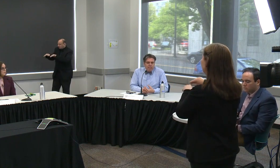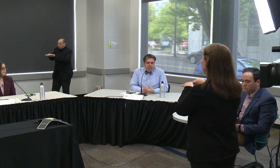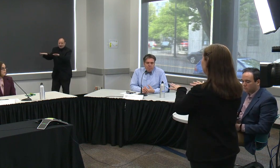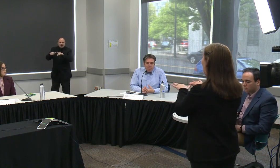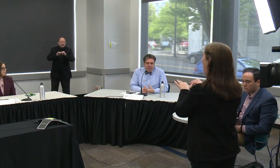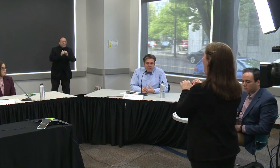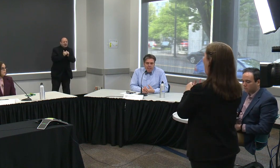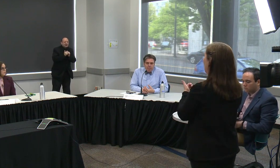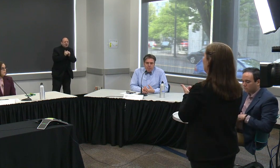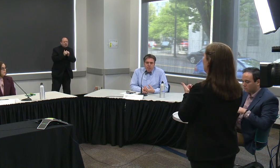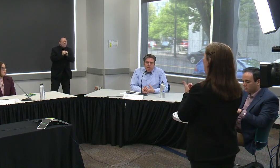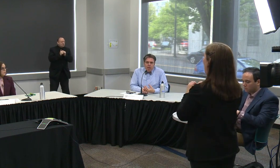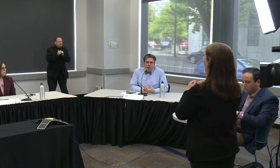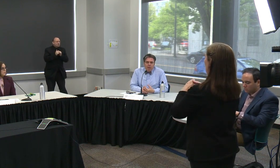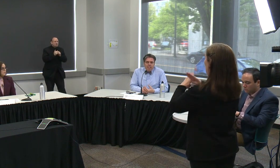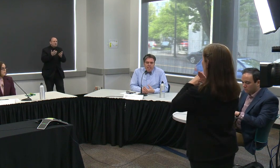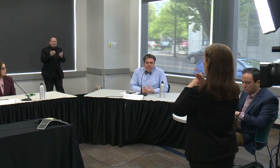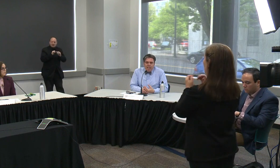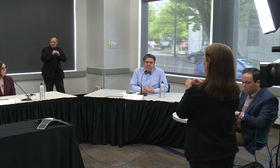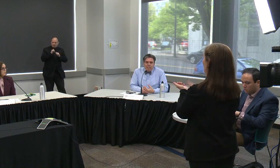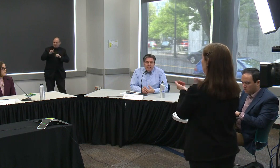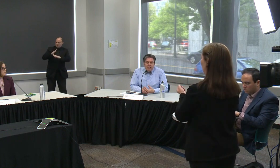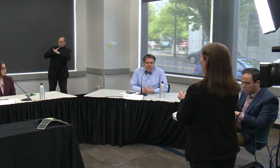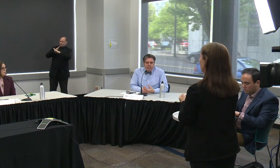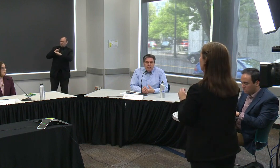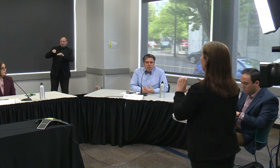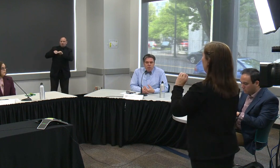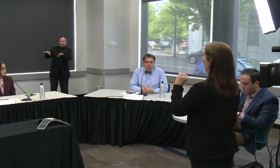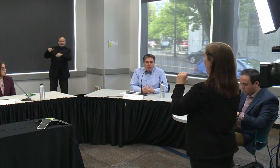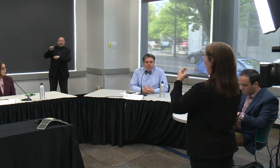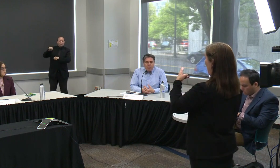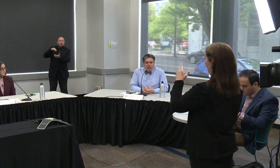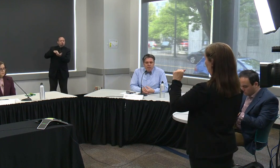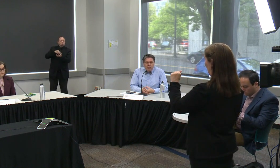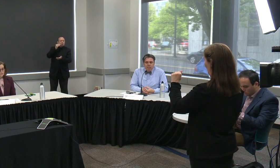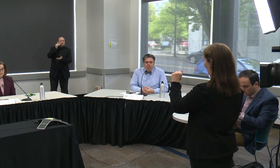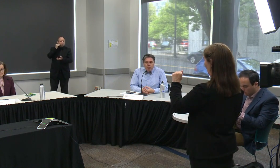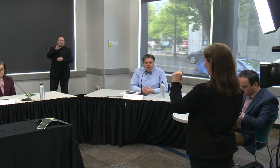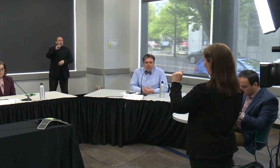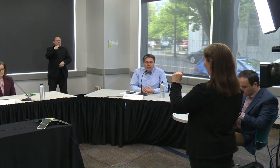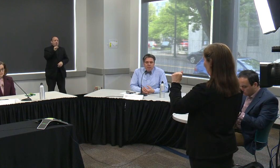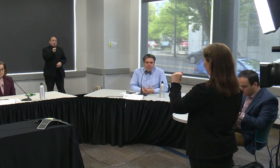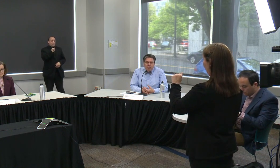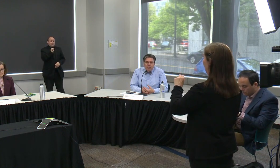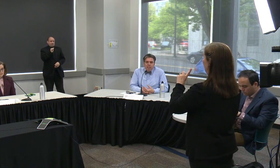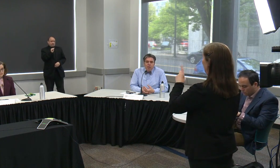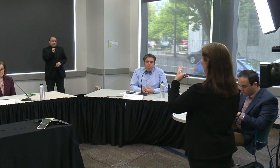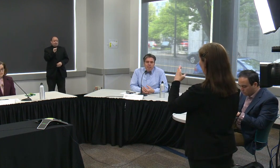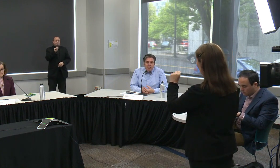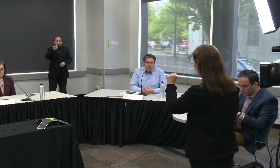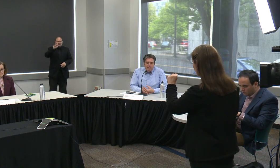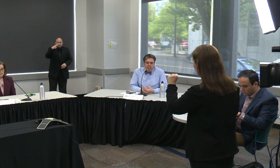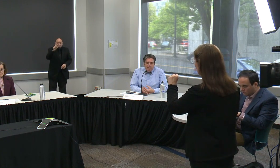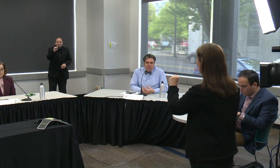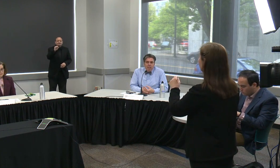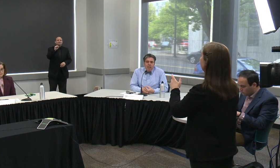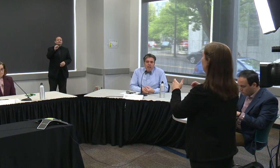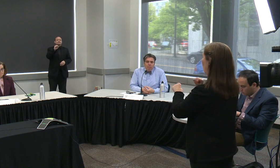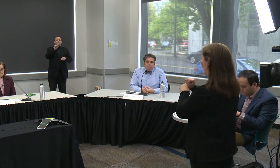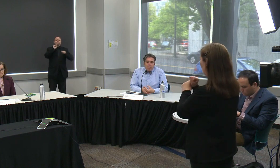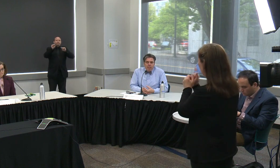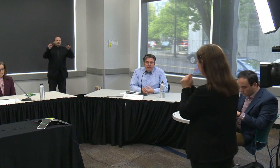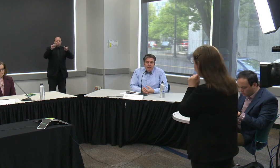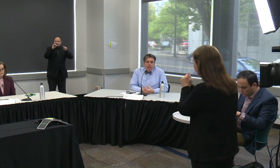resources to help prevent that oha dhs and our local public health partners have been working aggressively with these facilities